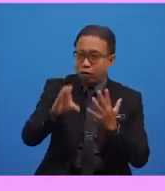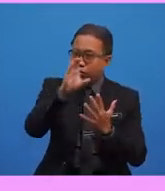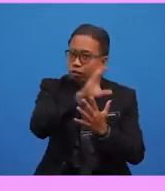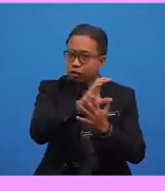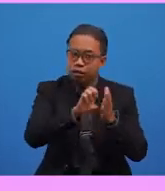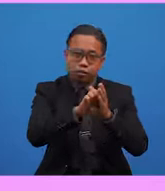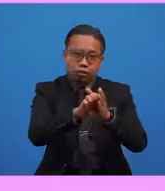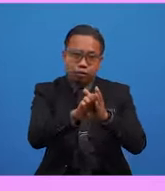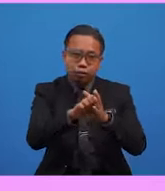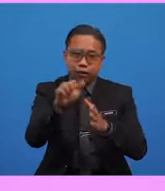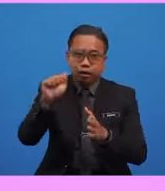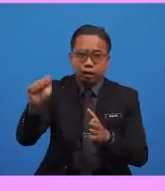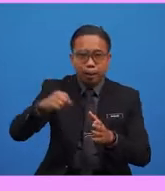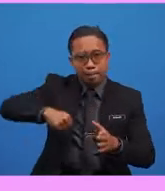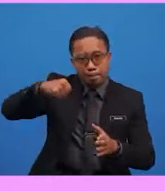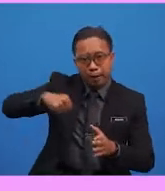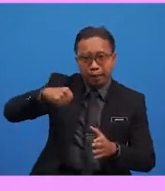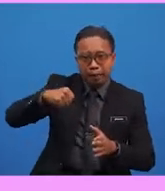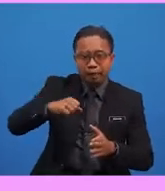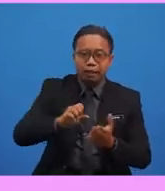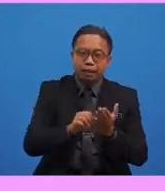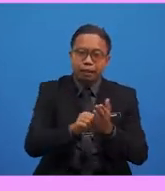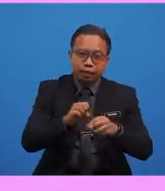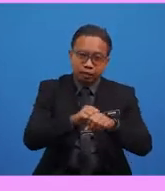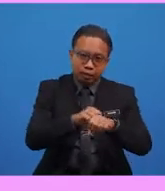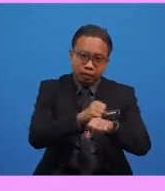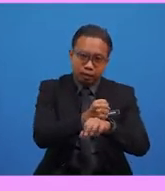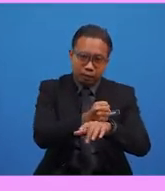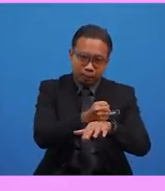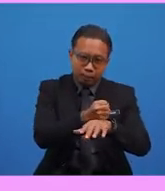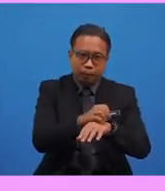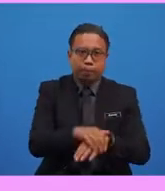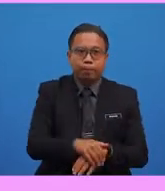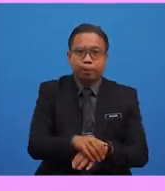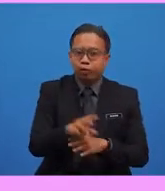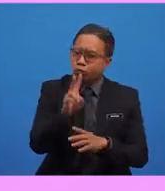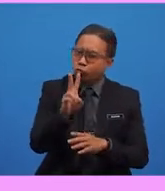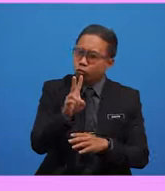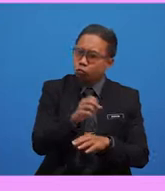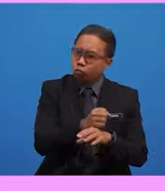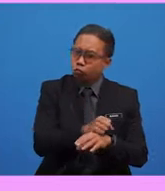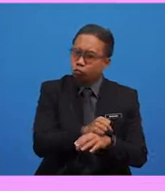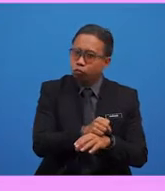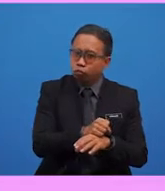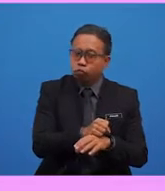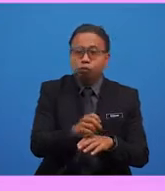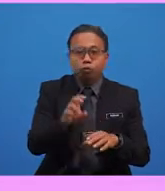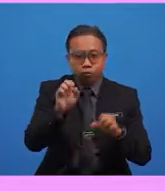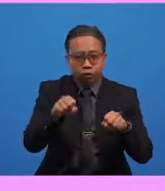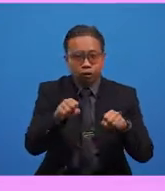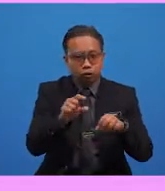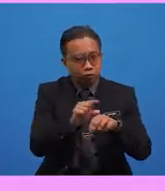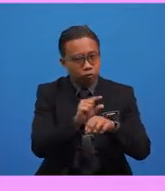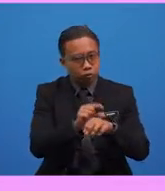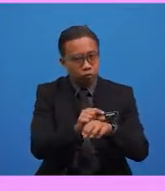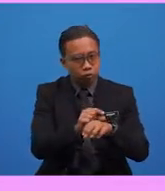For example, a bag, a bag, and an end. There are four types of rules to use definite